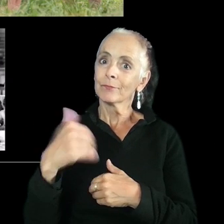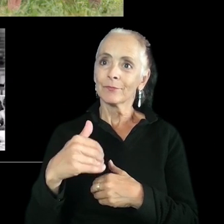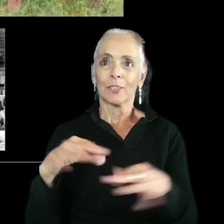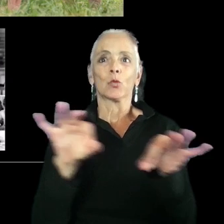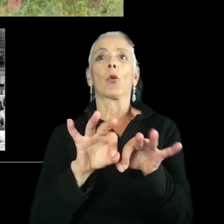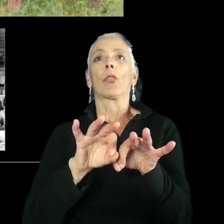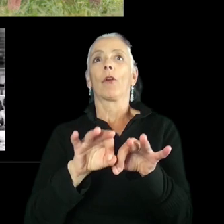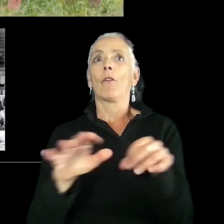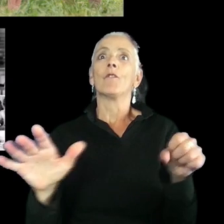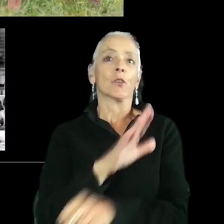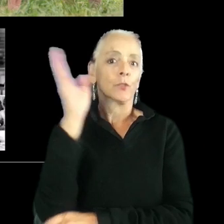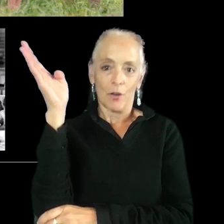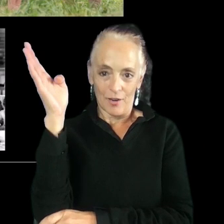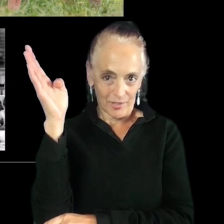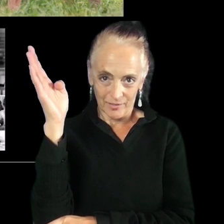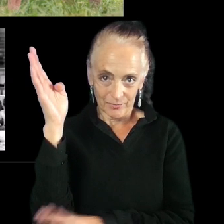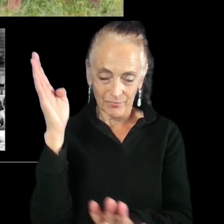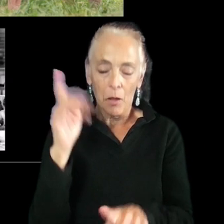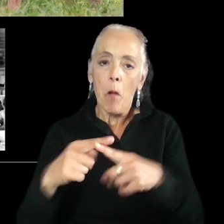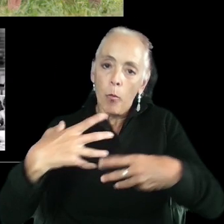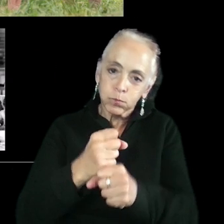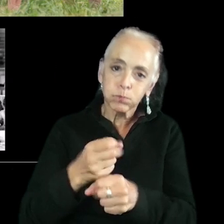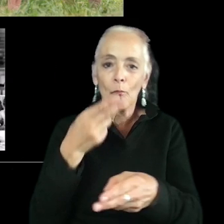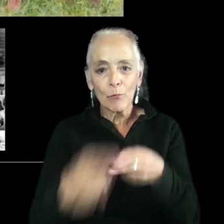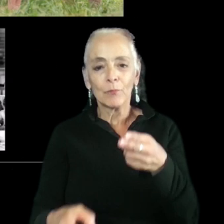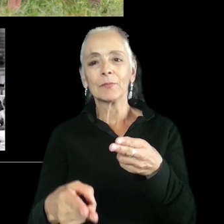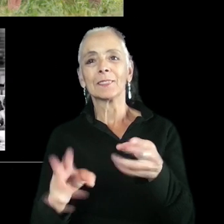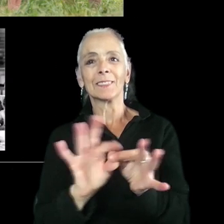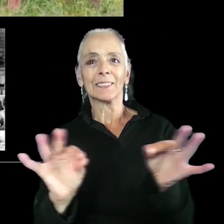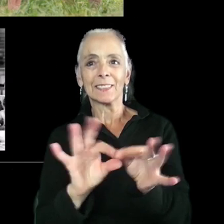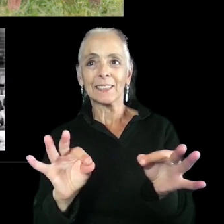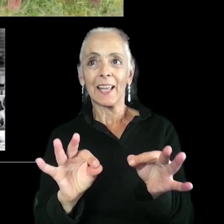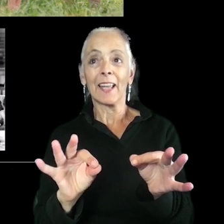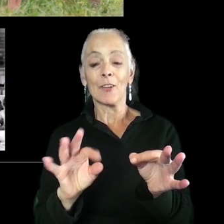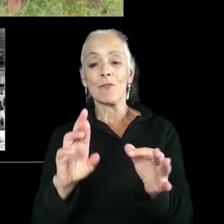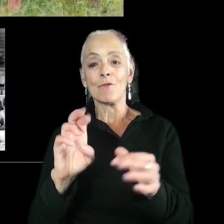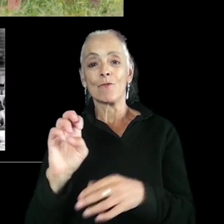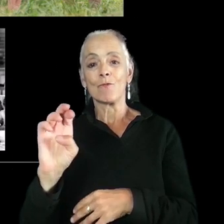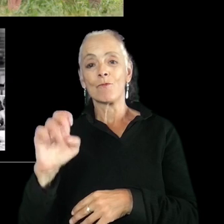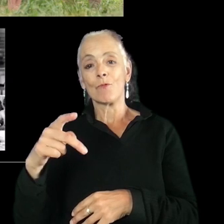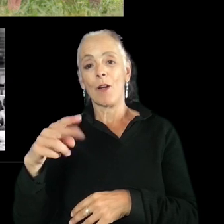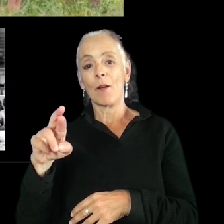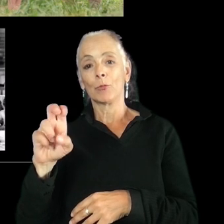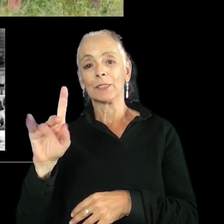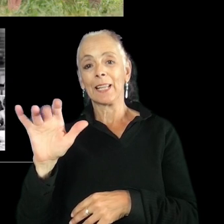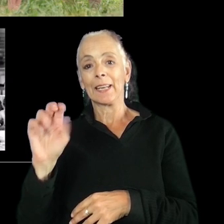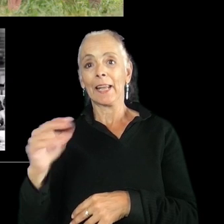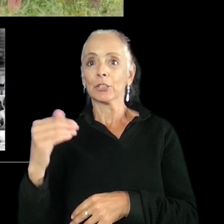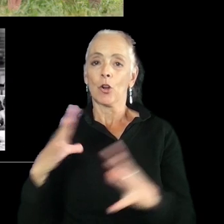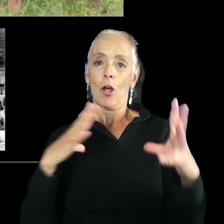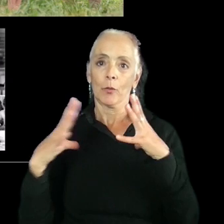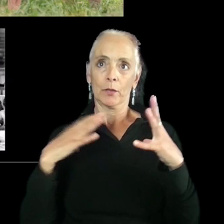talk, honestly. But just very quickly to say, when it comes to representation, obviously, there is a big problem in Hollywood